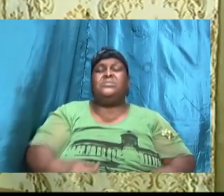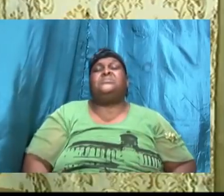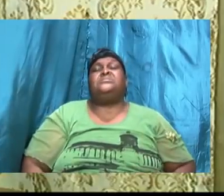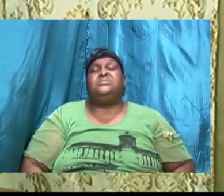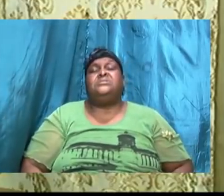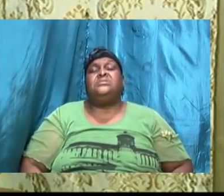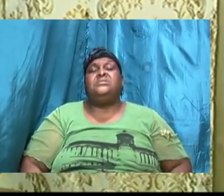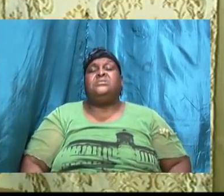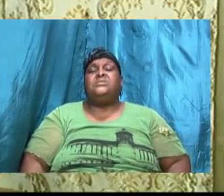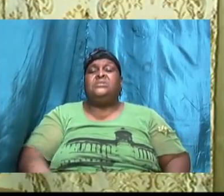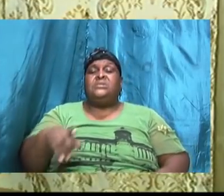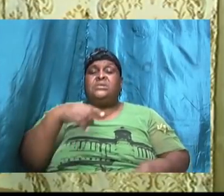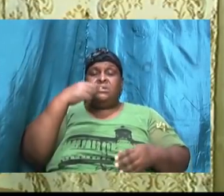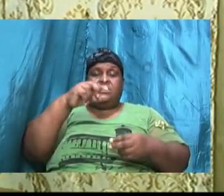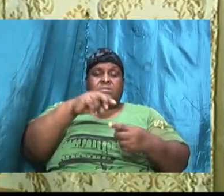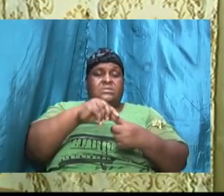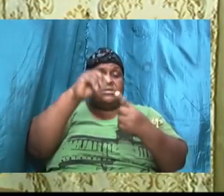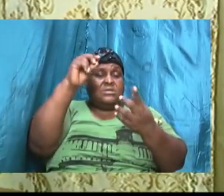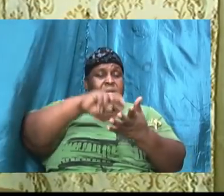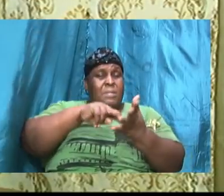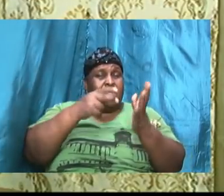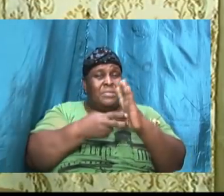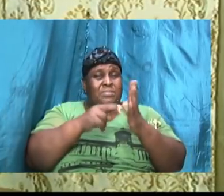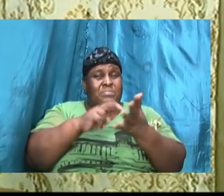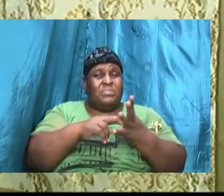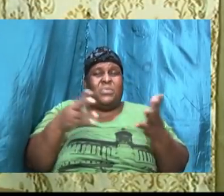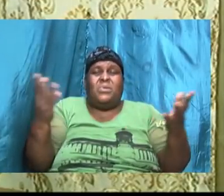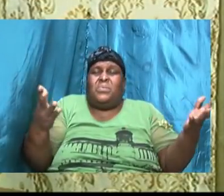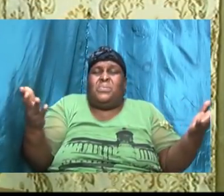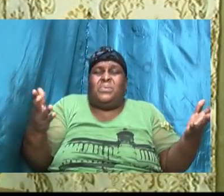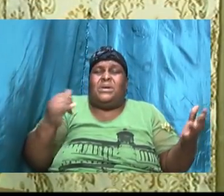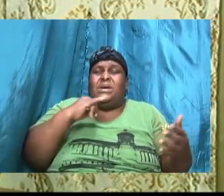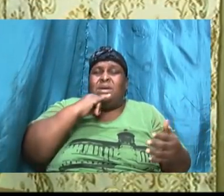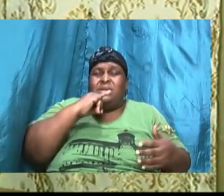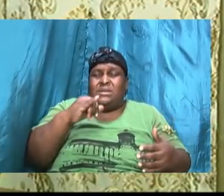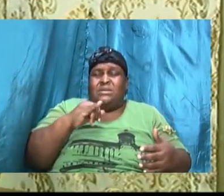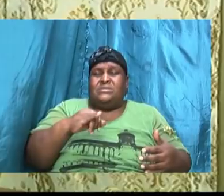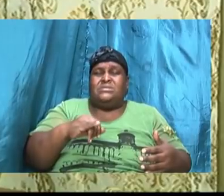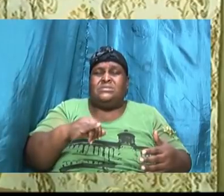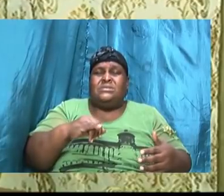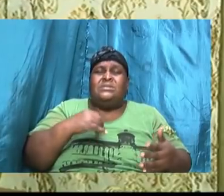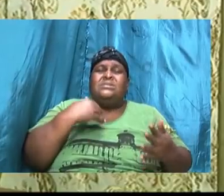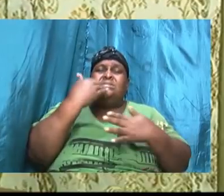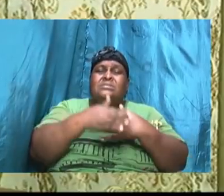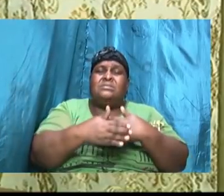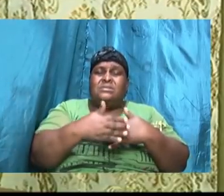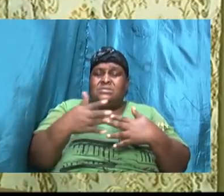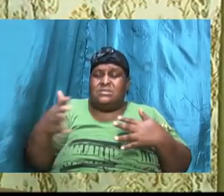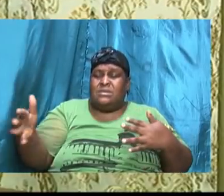specific terms as in what is the next move that God would have you to do